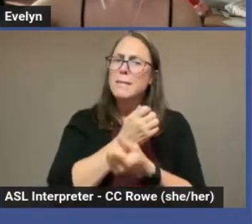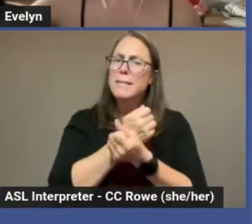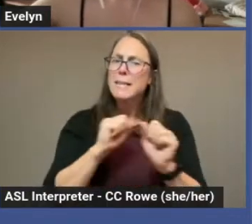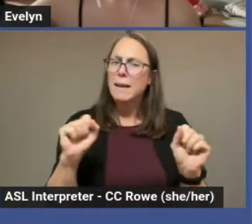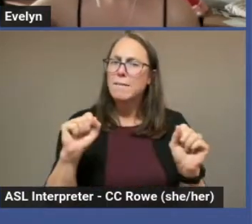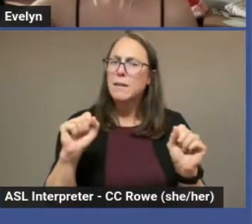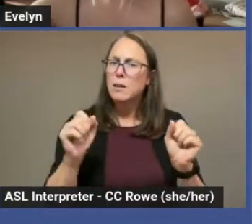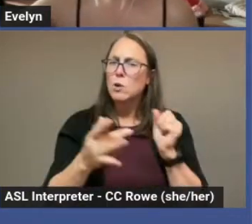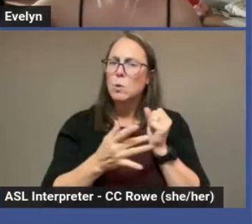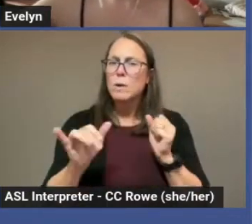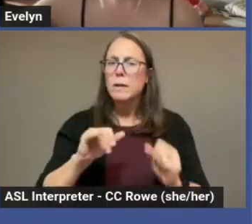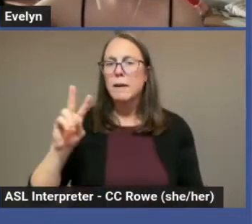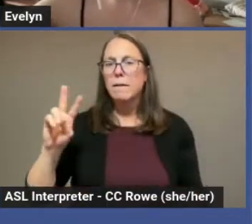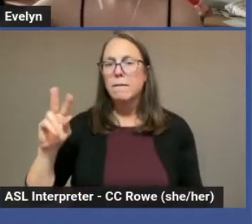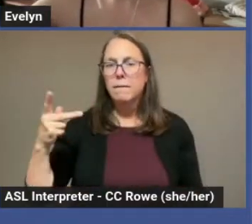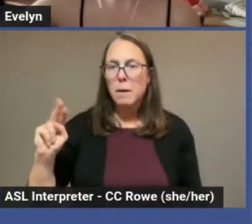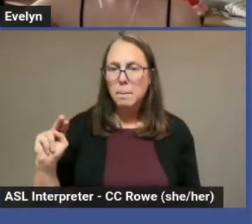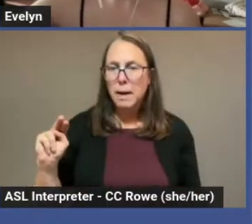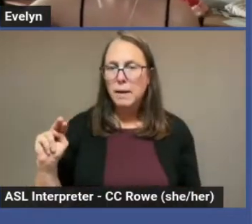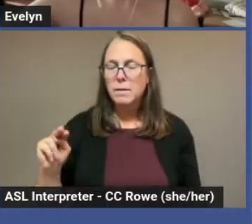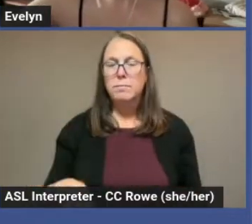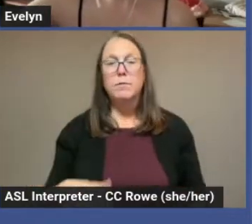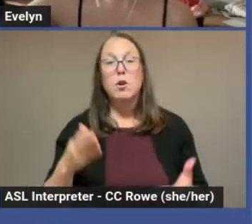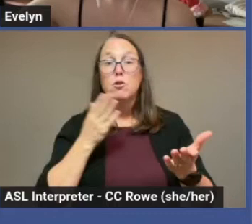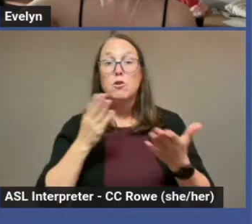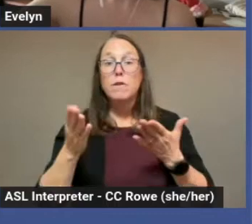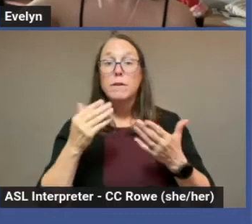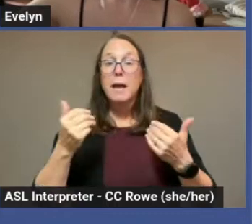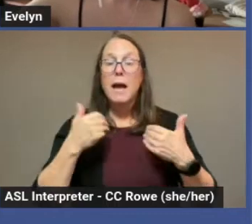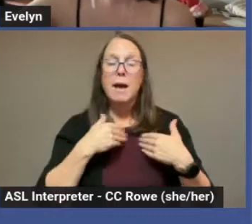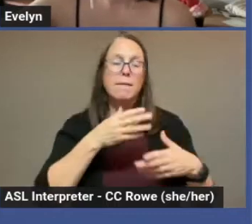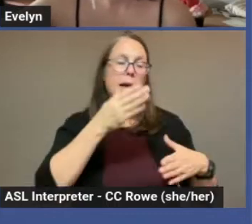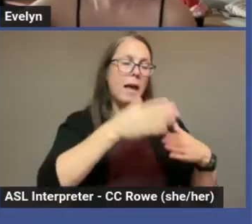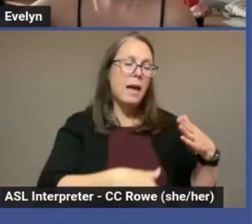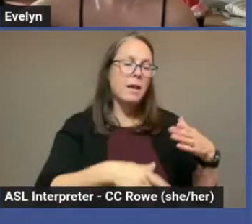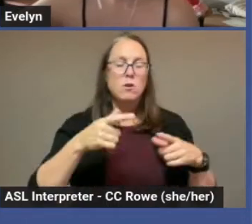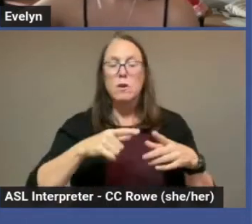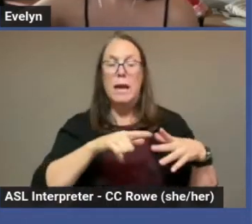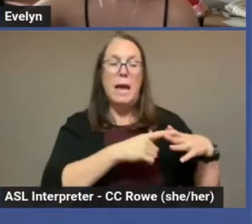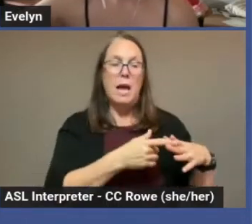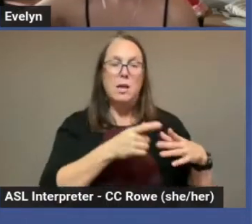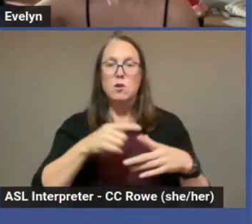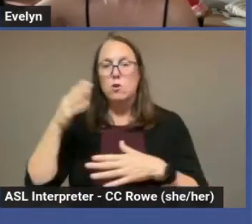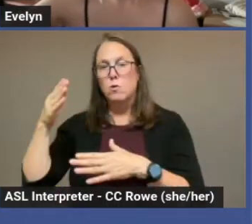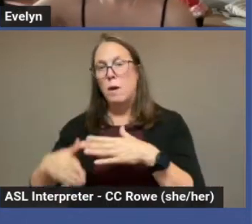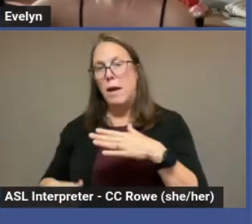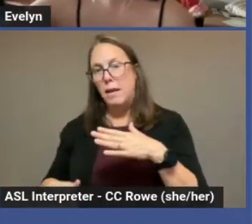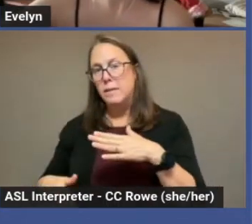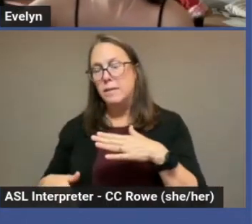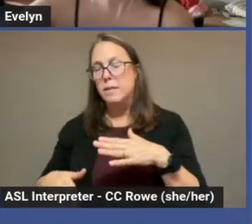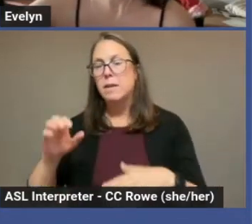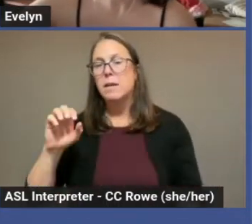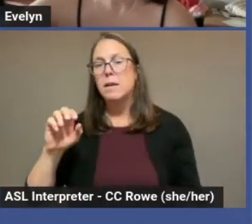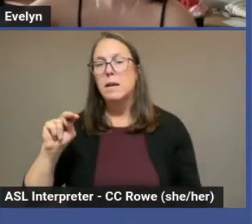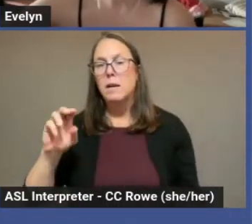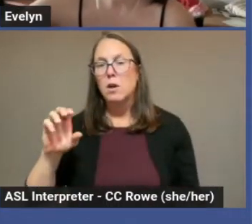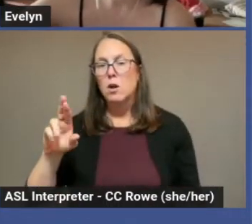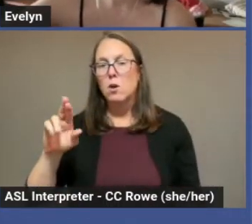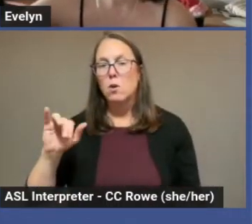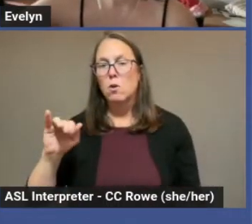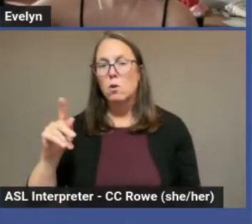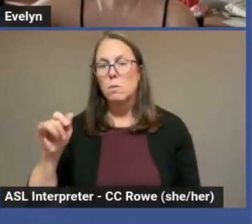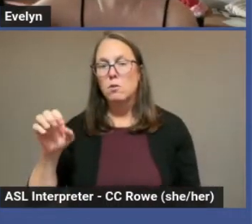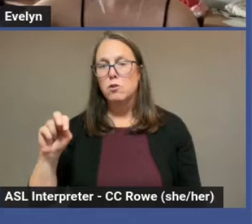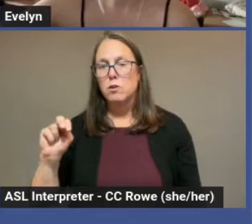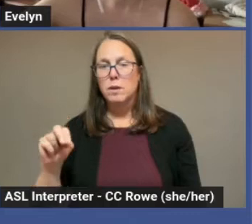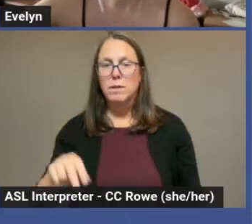VPN, services that use end-to-end encryption, like Proton services, Signal